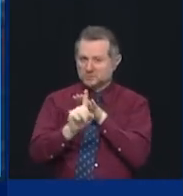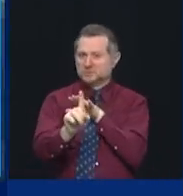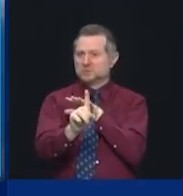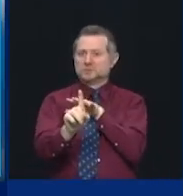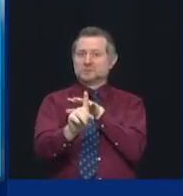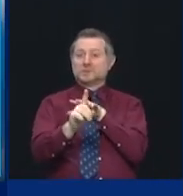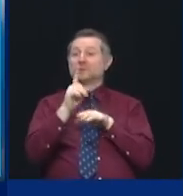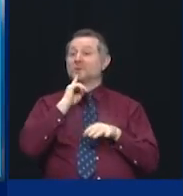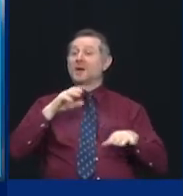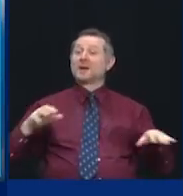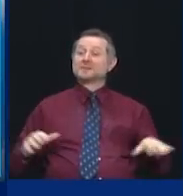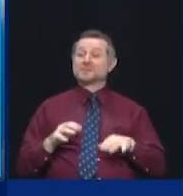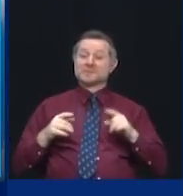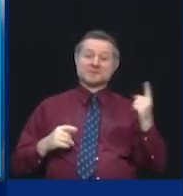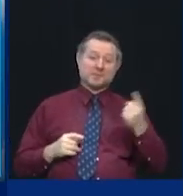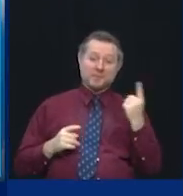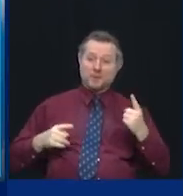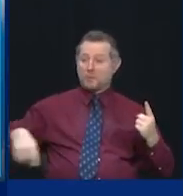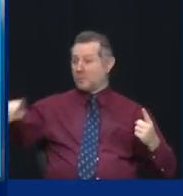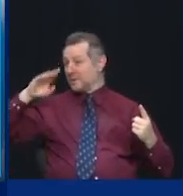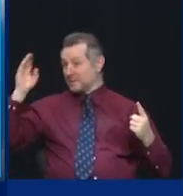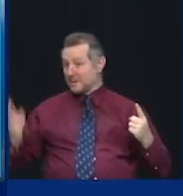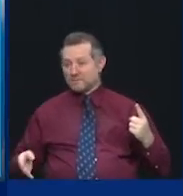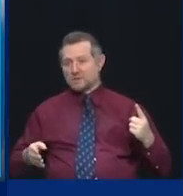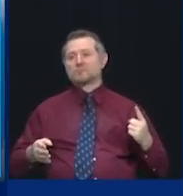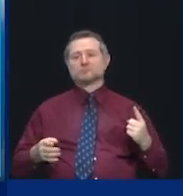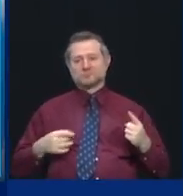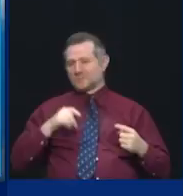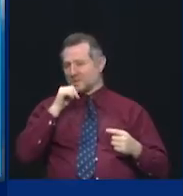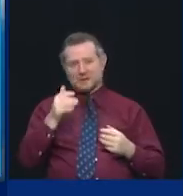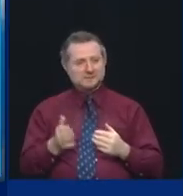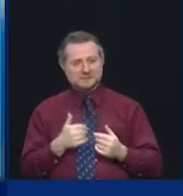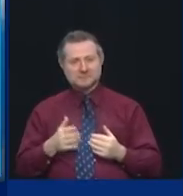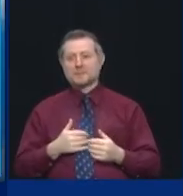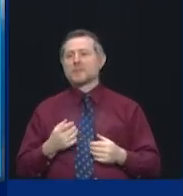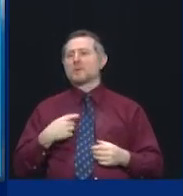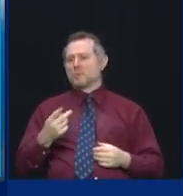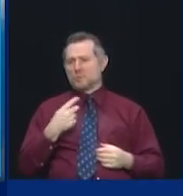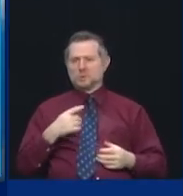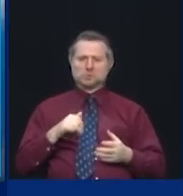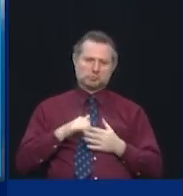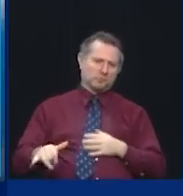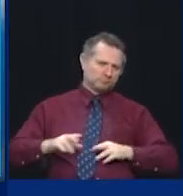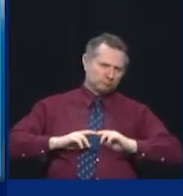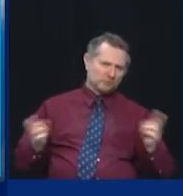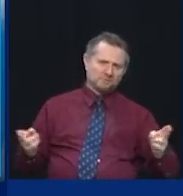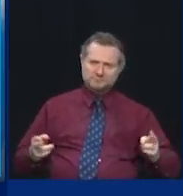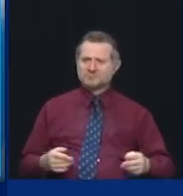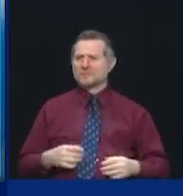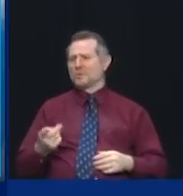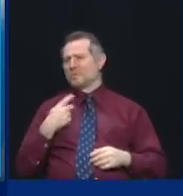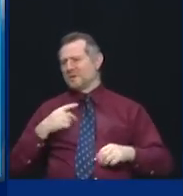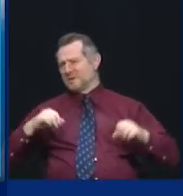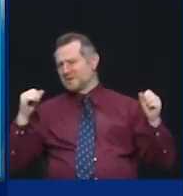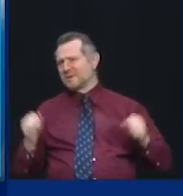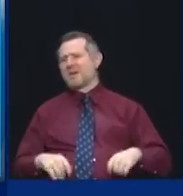New Yorkers are ready for it. We can do anything we believe we can do,